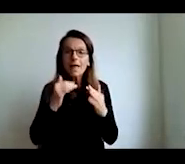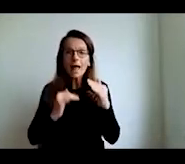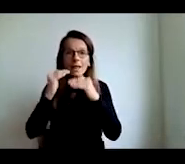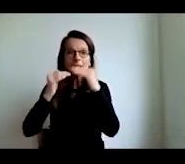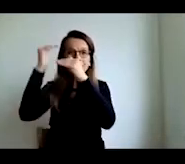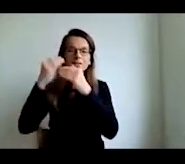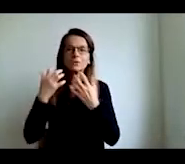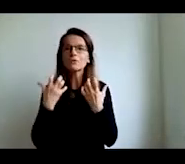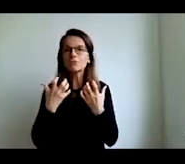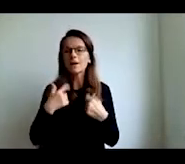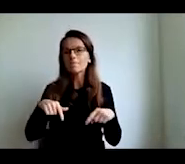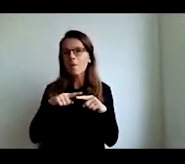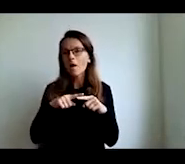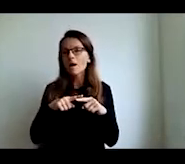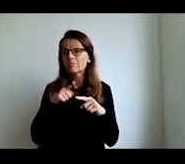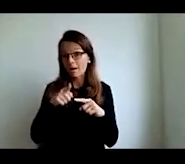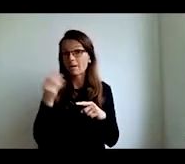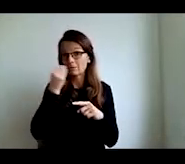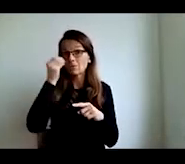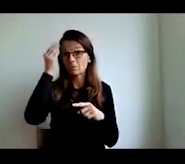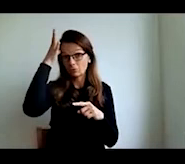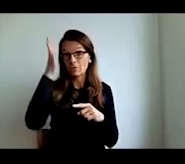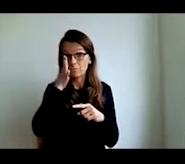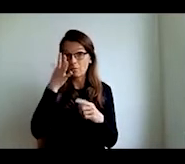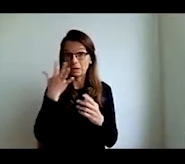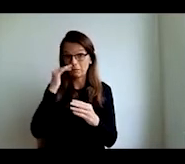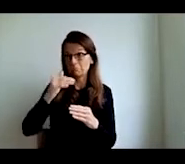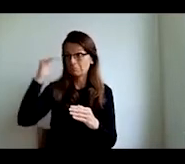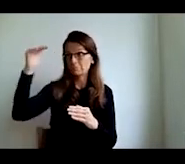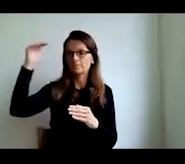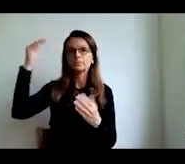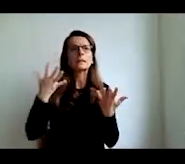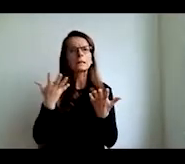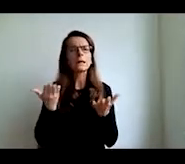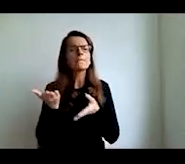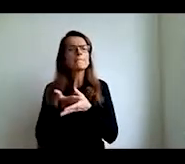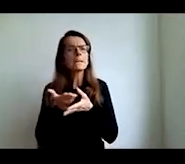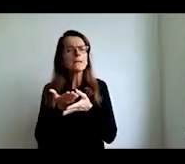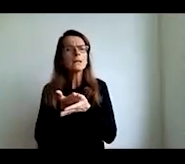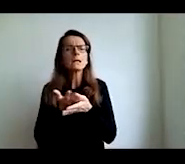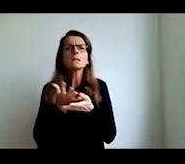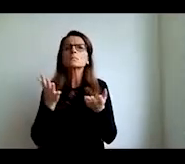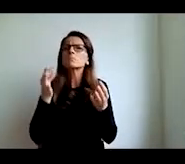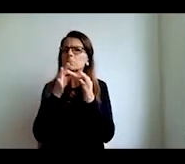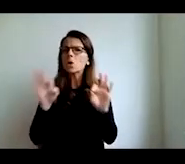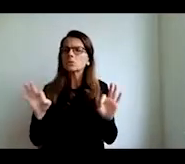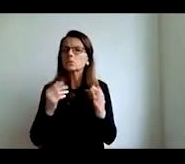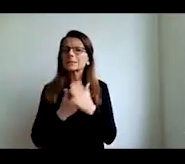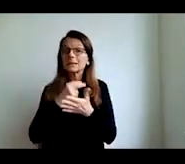what's the right space the right role for education on this these are the question educators need to ask themselves today